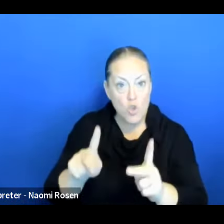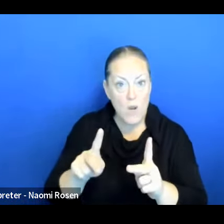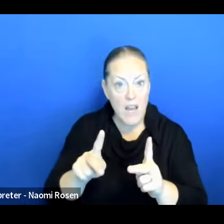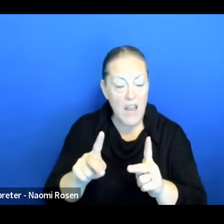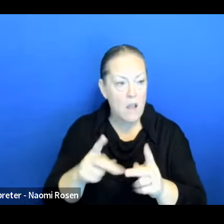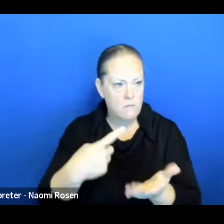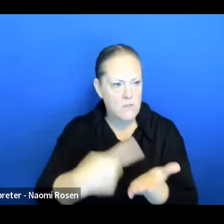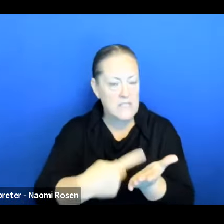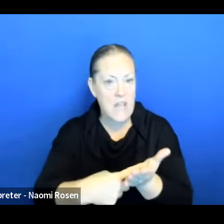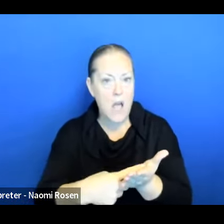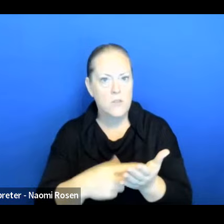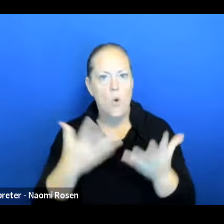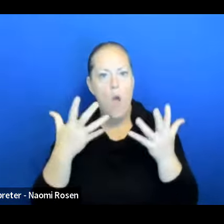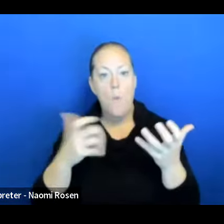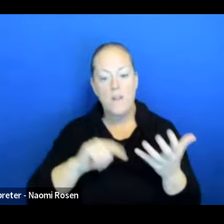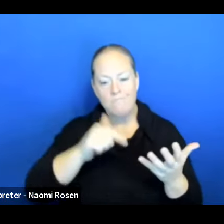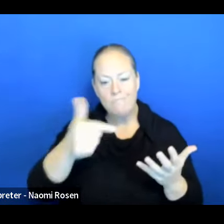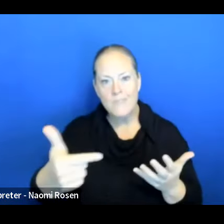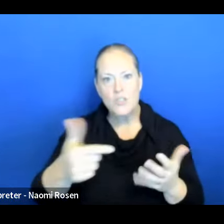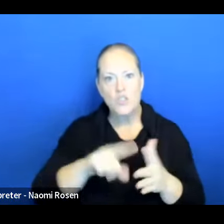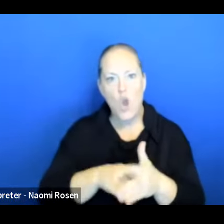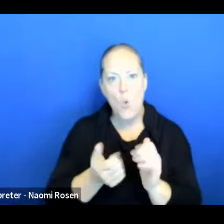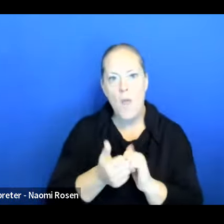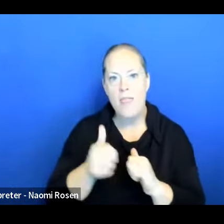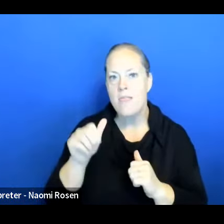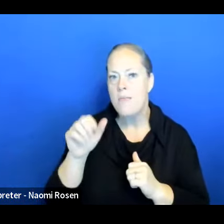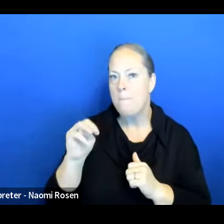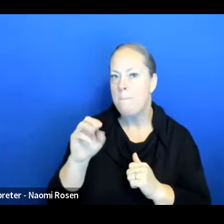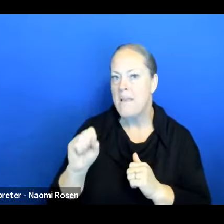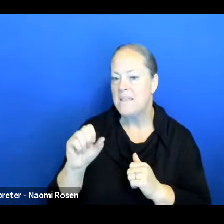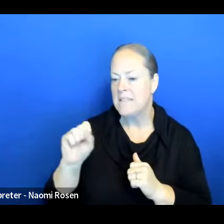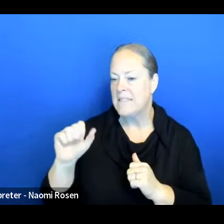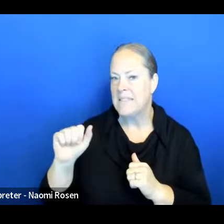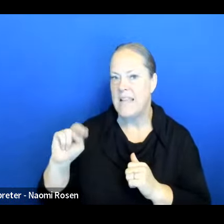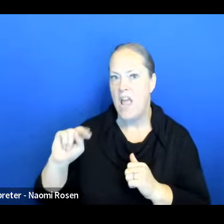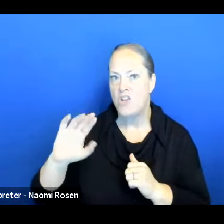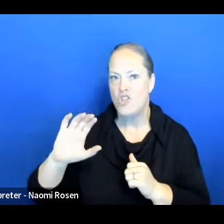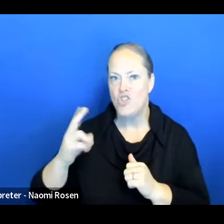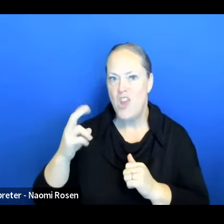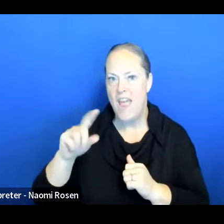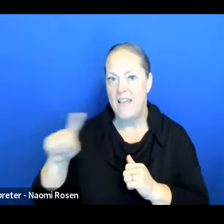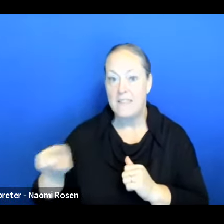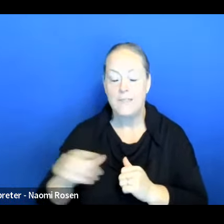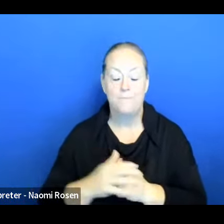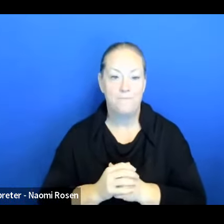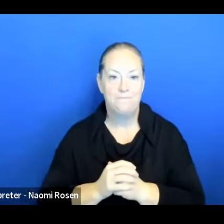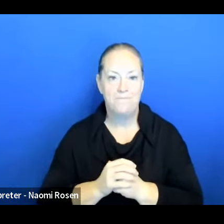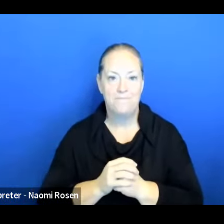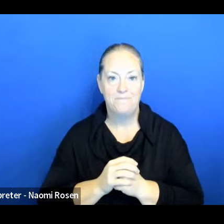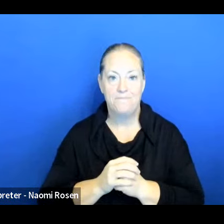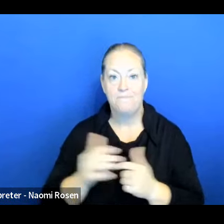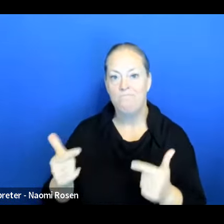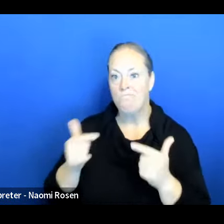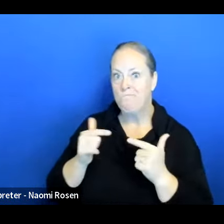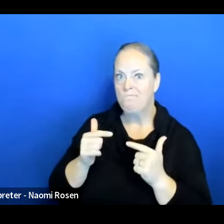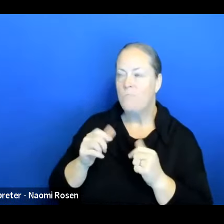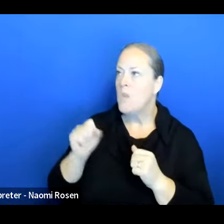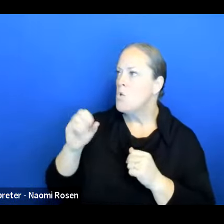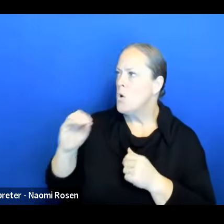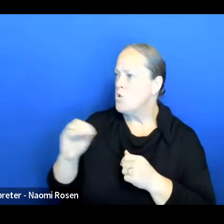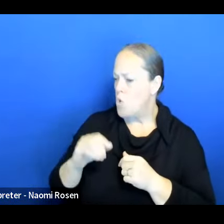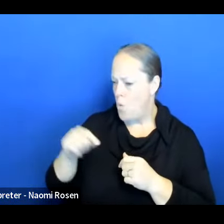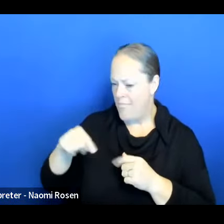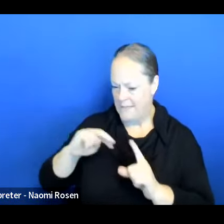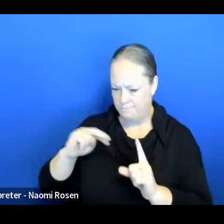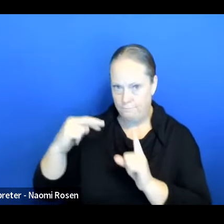So let's start with you, Ms. Annette Sanchez. So bringing up this perspective and